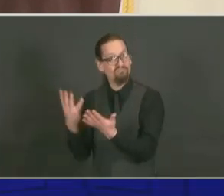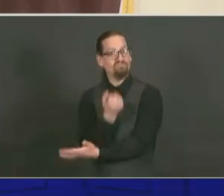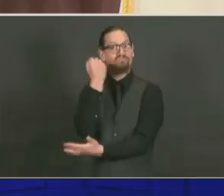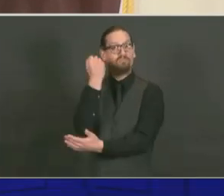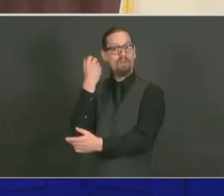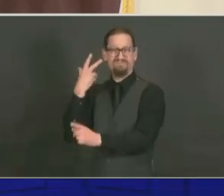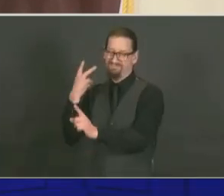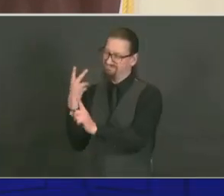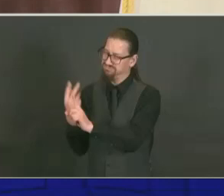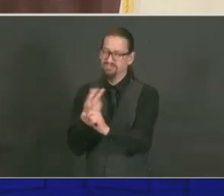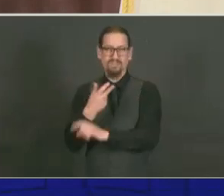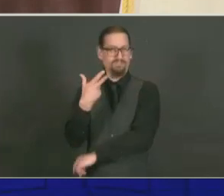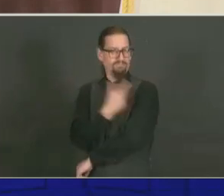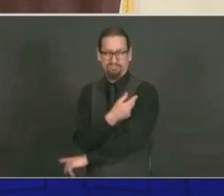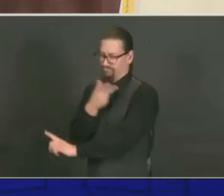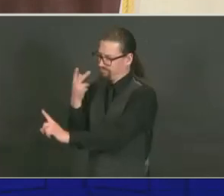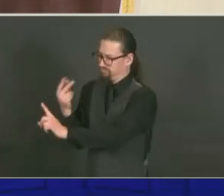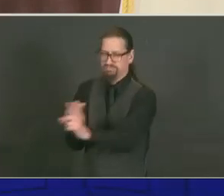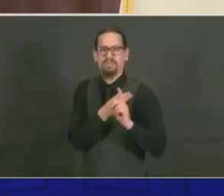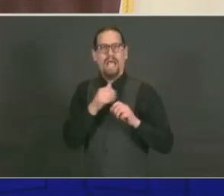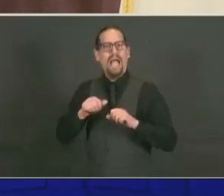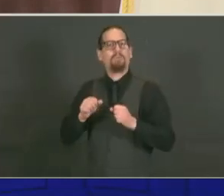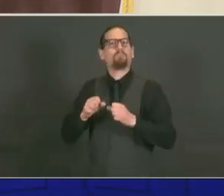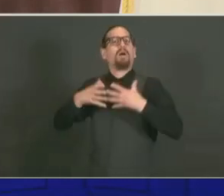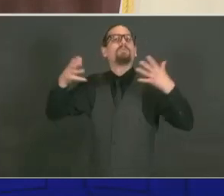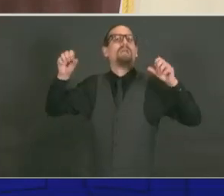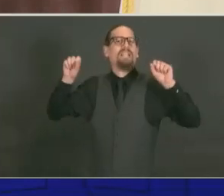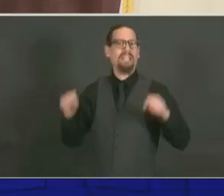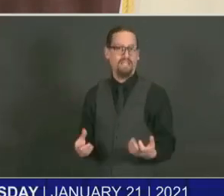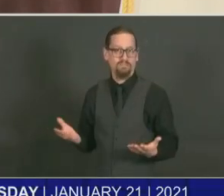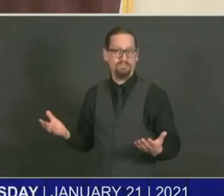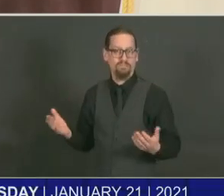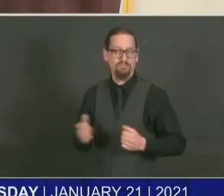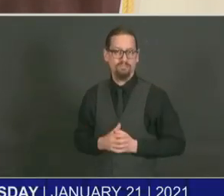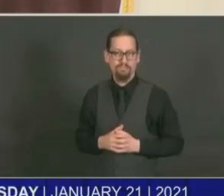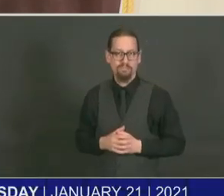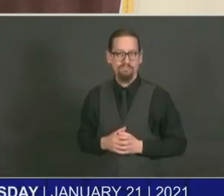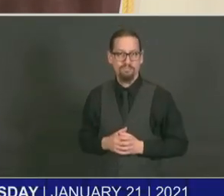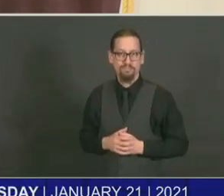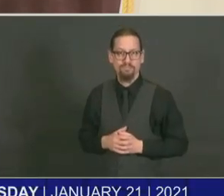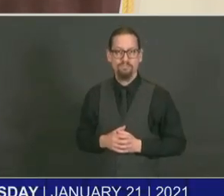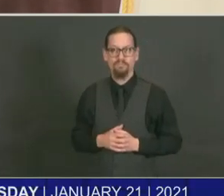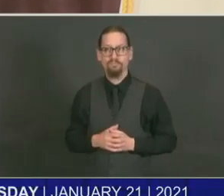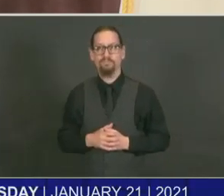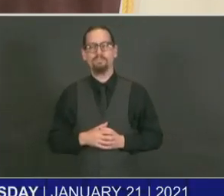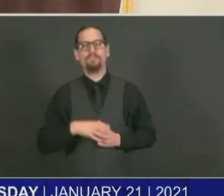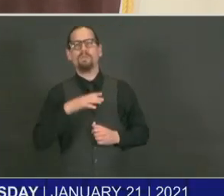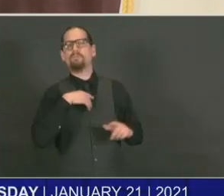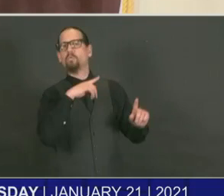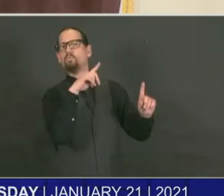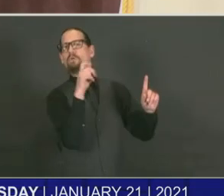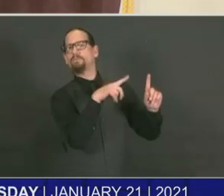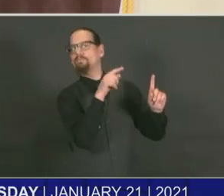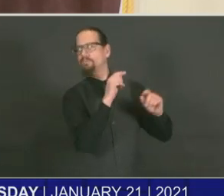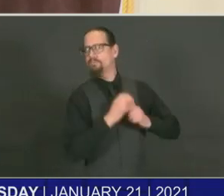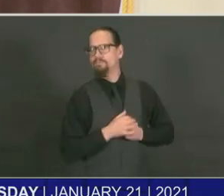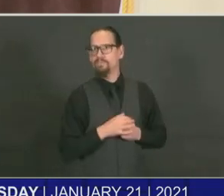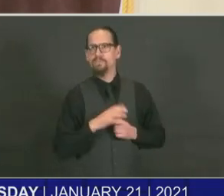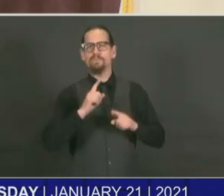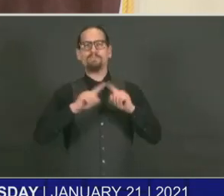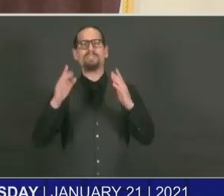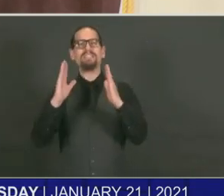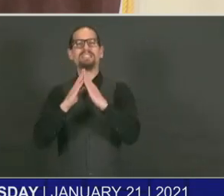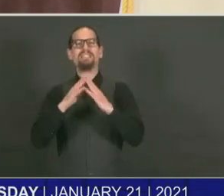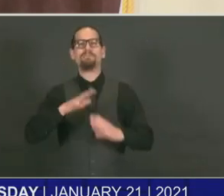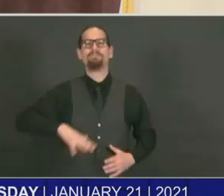quickly in a way that's most effective. Thank you. Doctor, in regards to some cities and towns, Cranston and Providence are